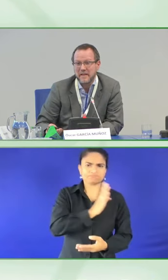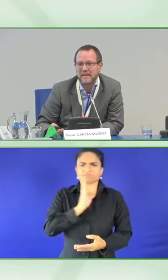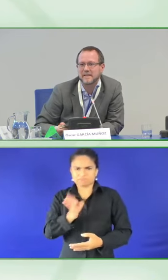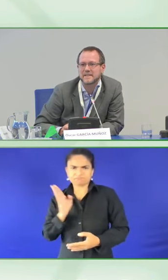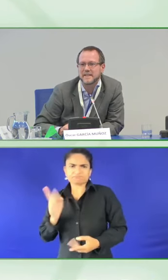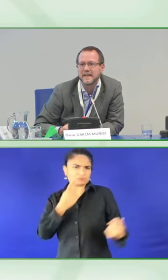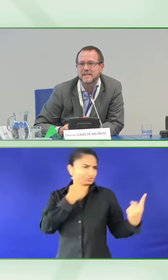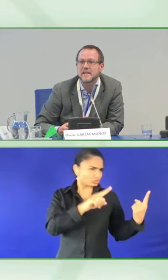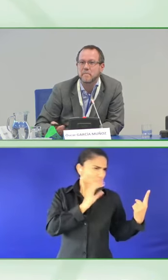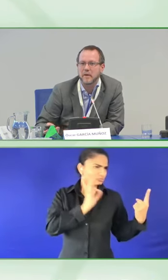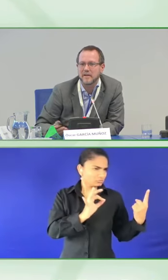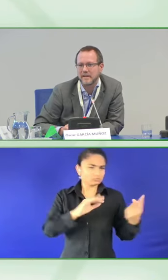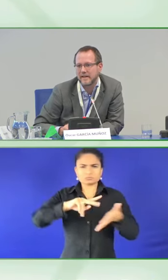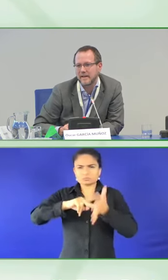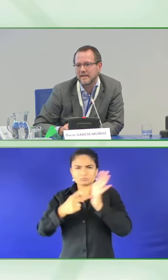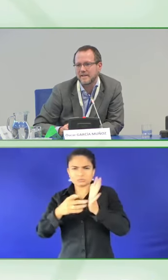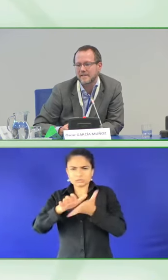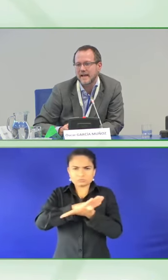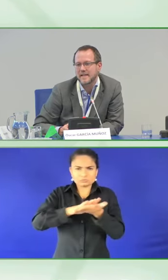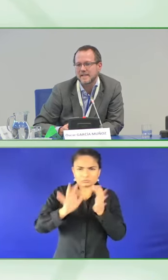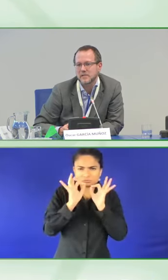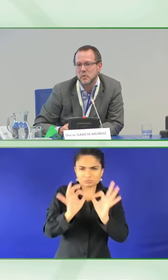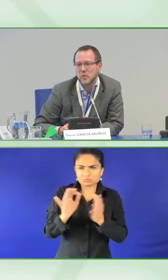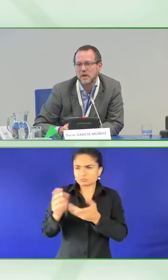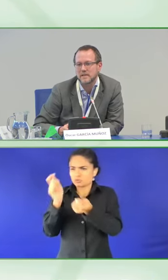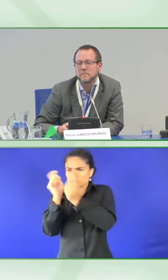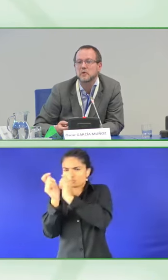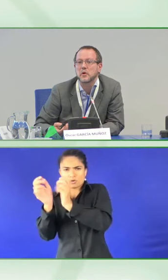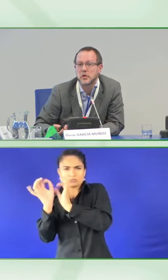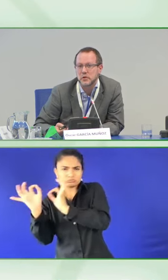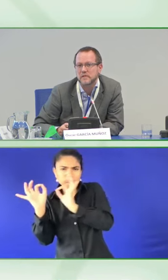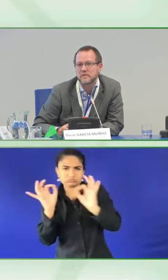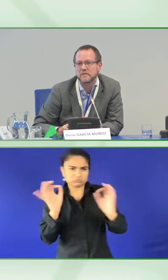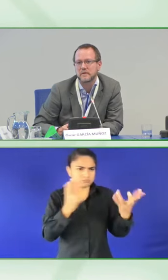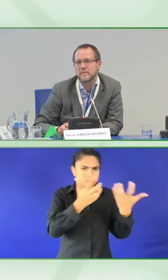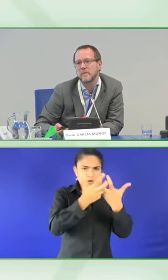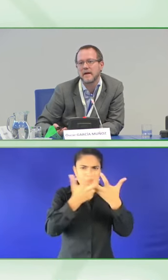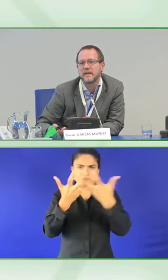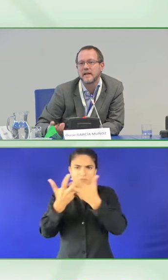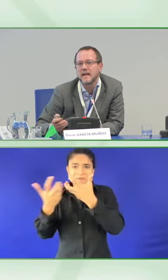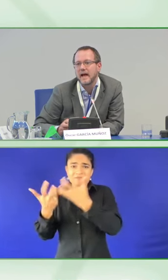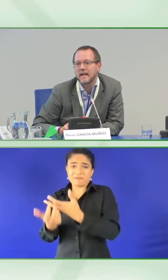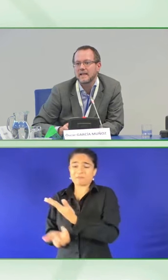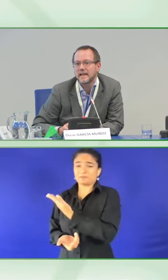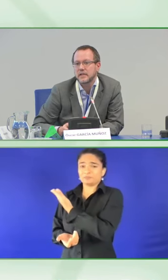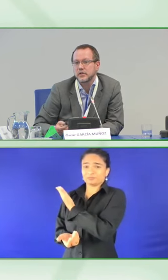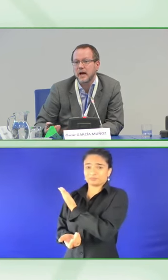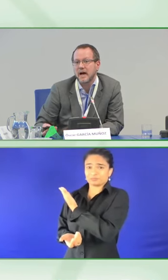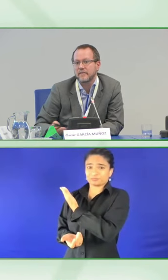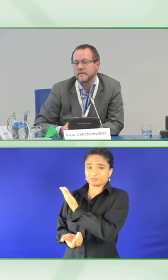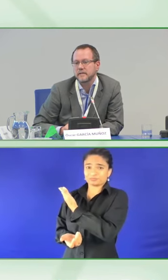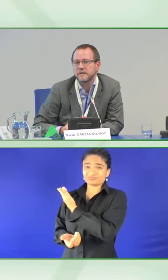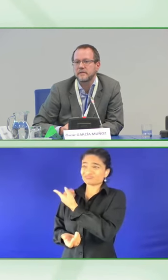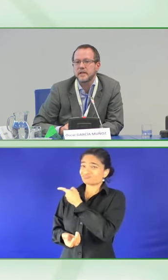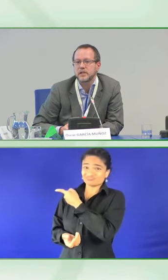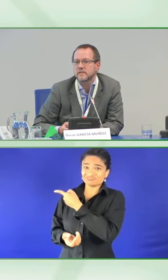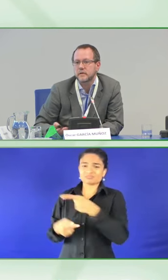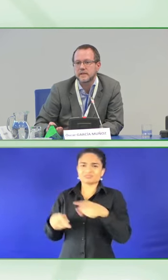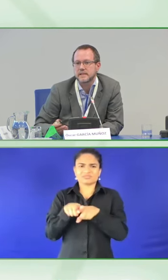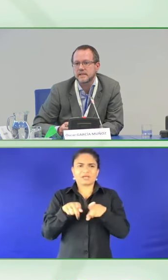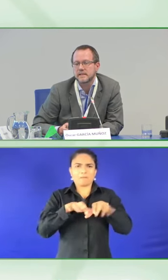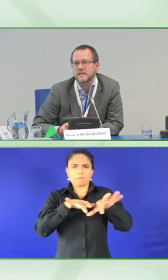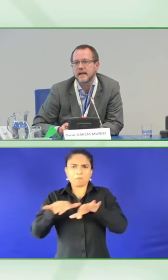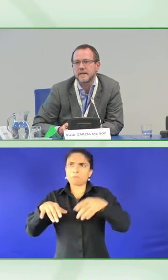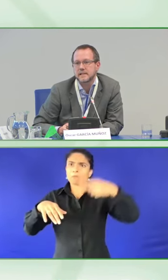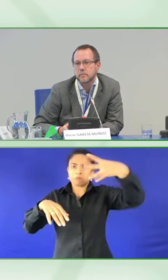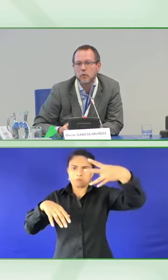we think that simple in this case is what is more useful for everybody. And then you have the definitions.